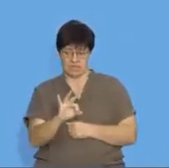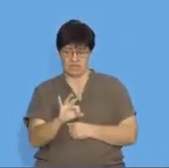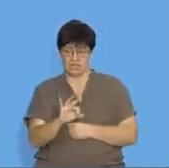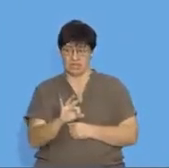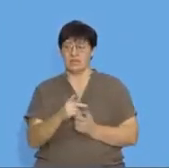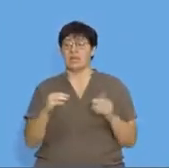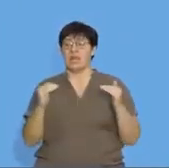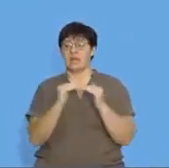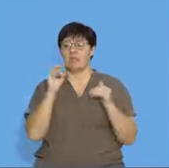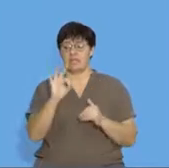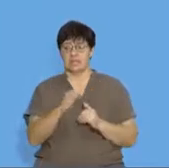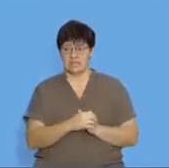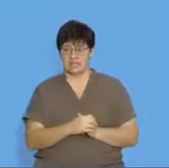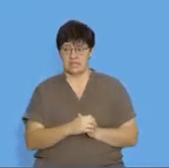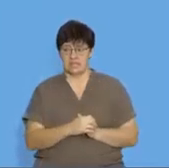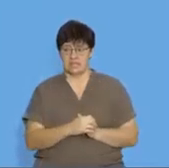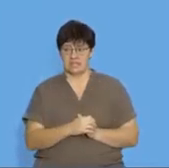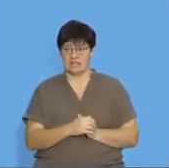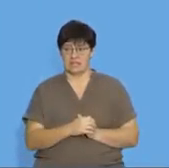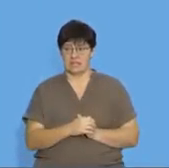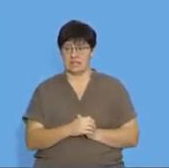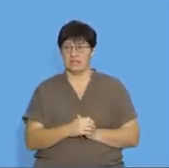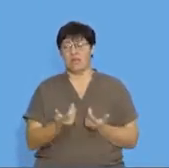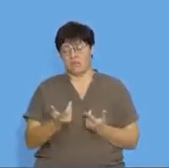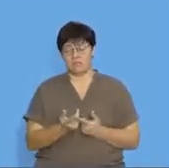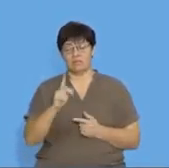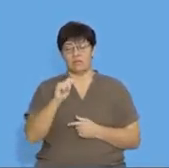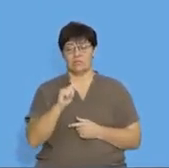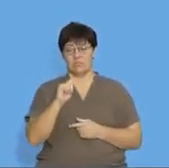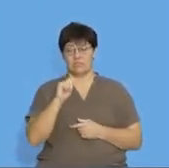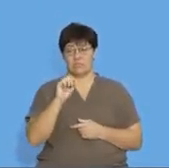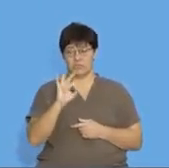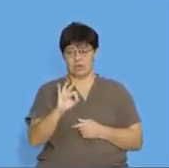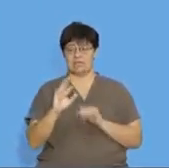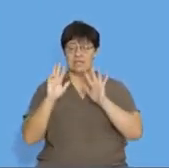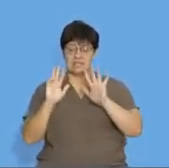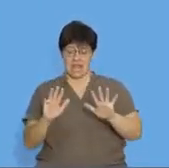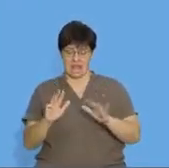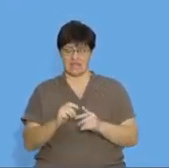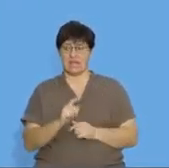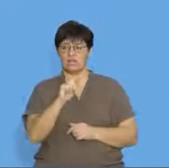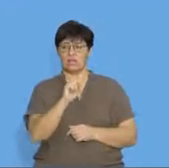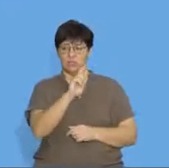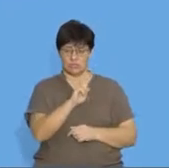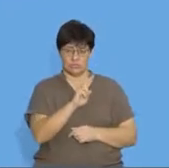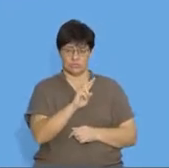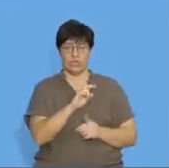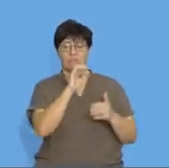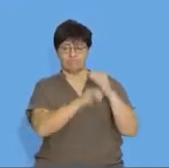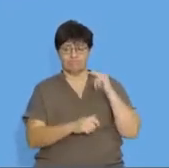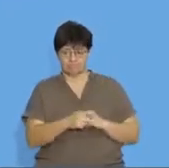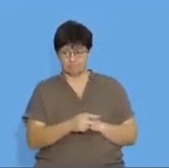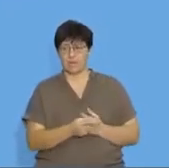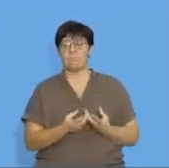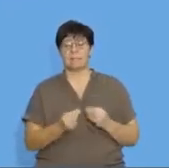equal 3. If I take term 3, which is 9, and I subtract term 2, which is